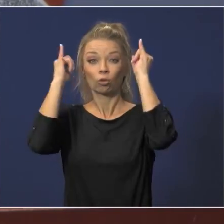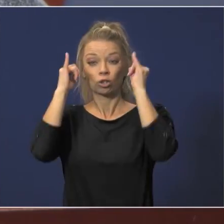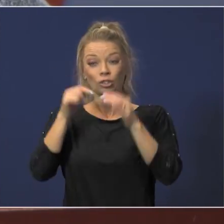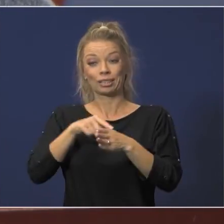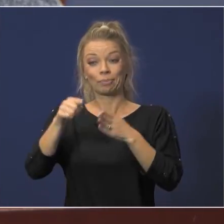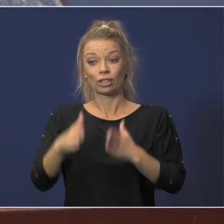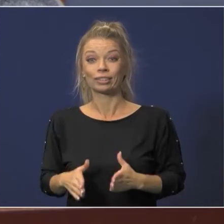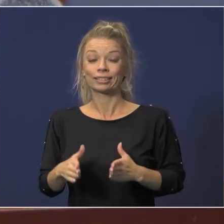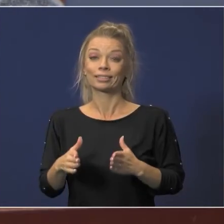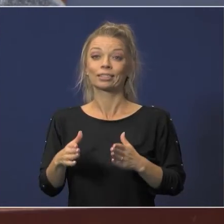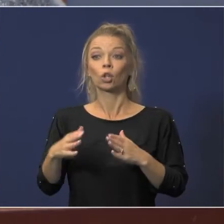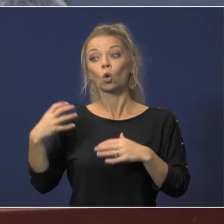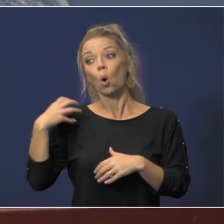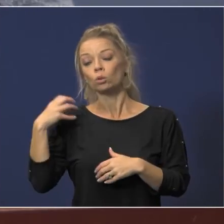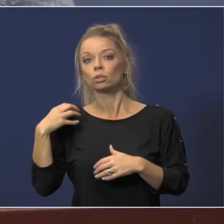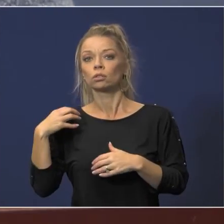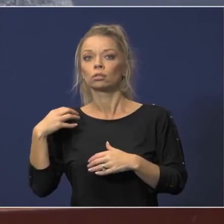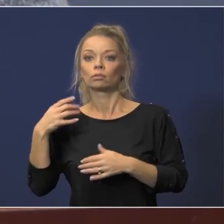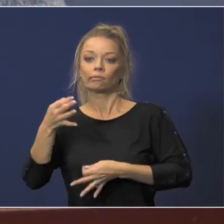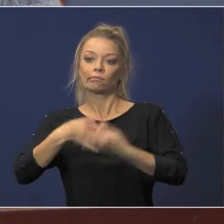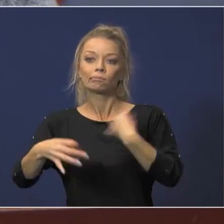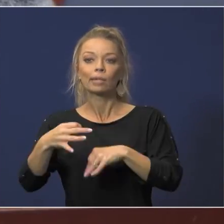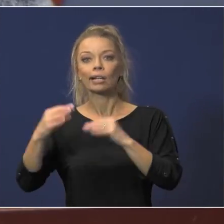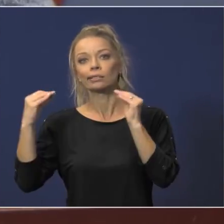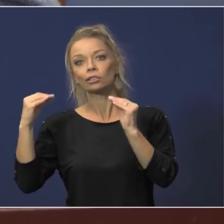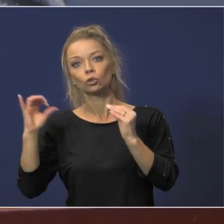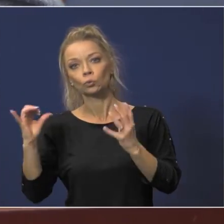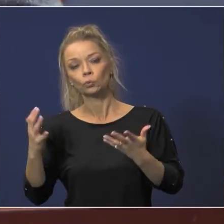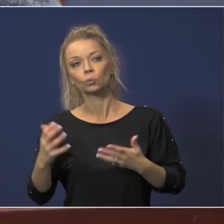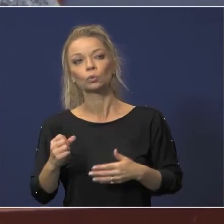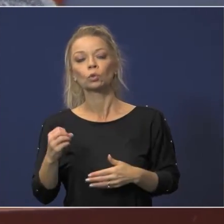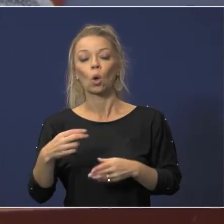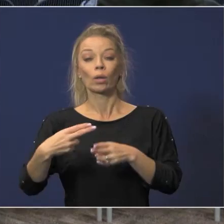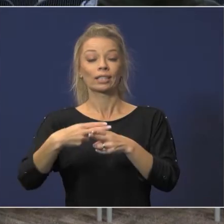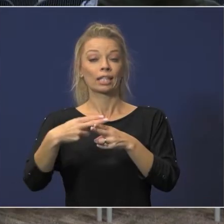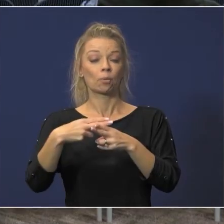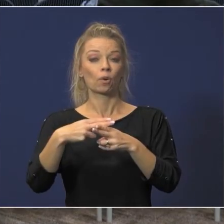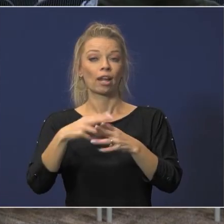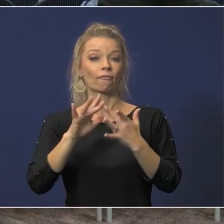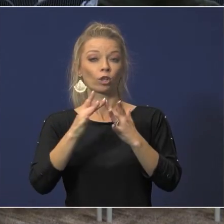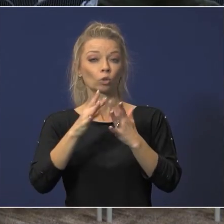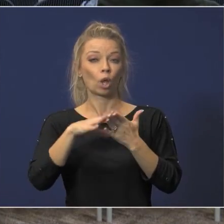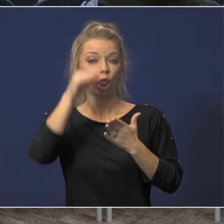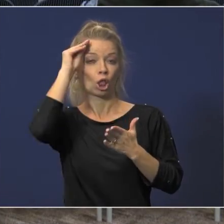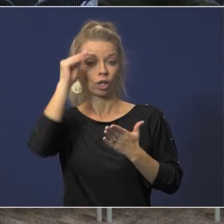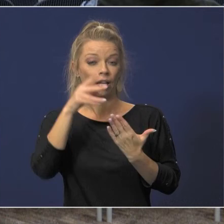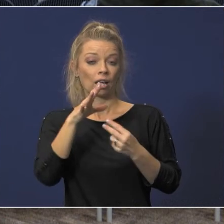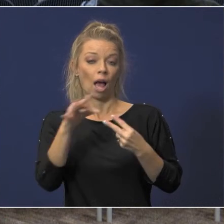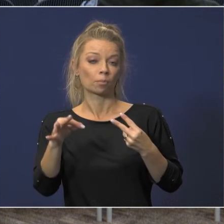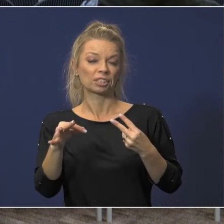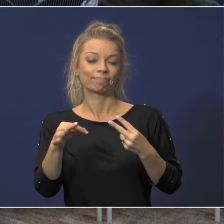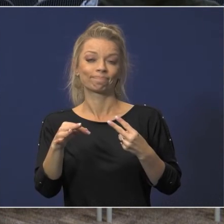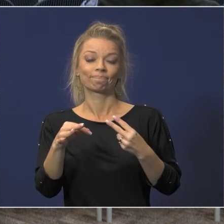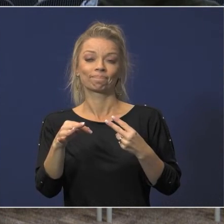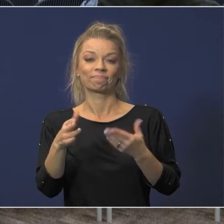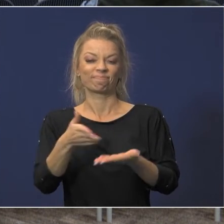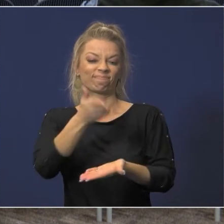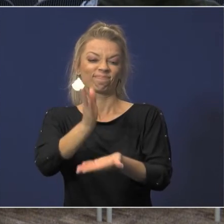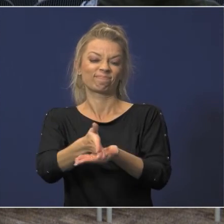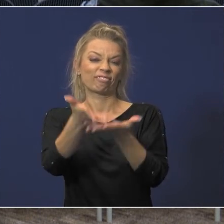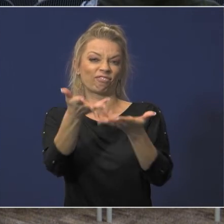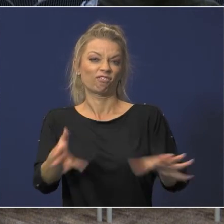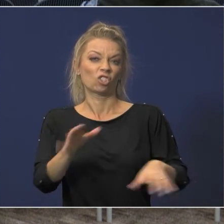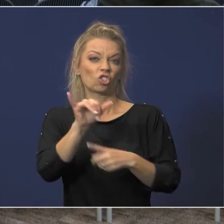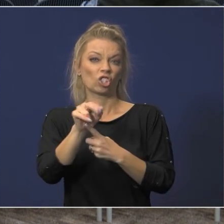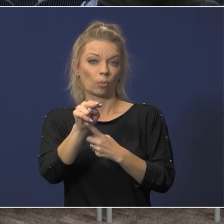temporary the the temporary virtual option will no longer be available but that that's in january and january in january and and